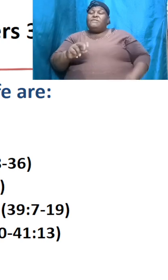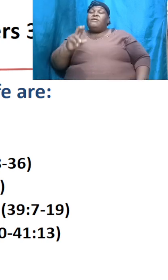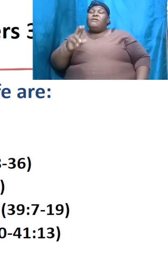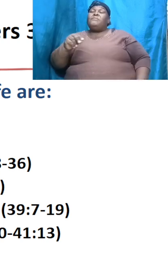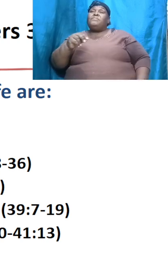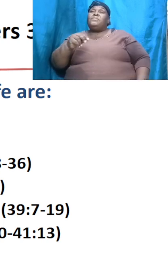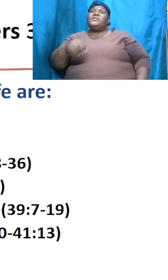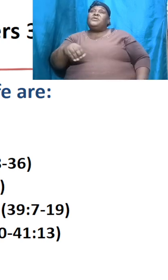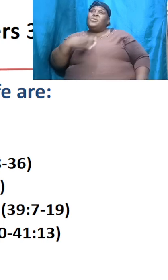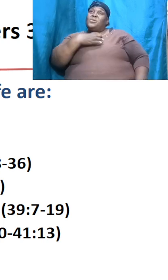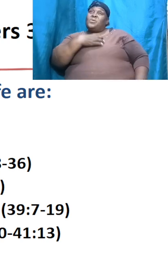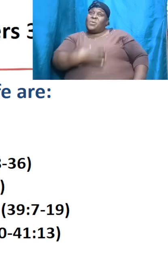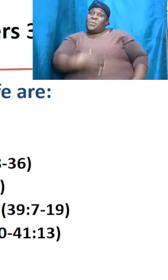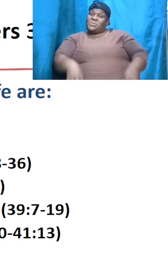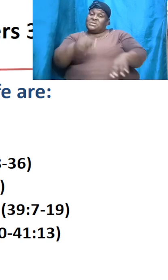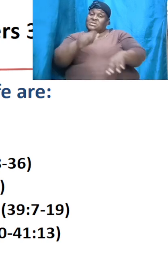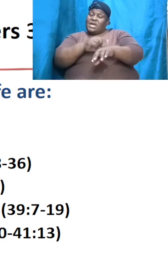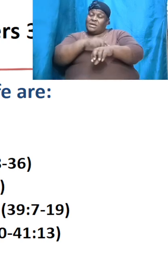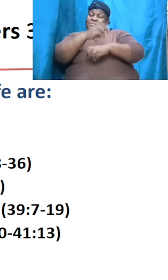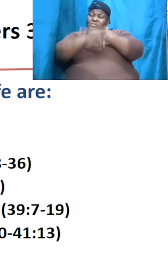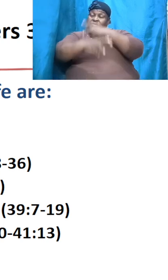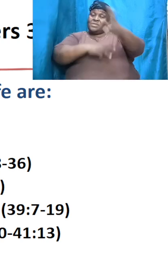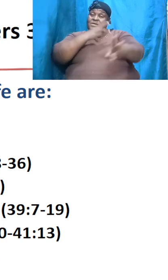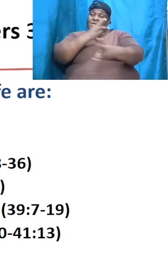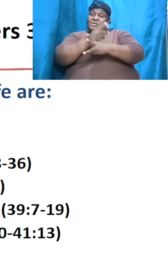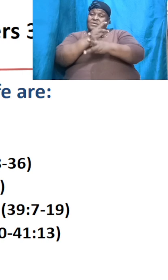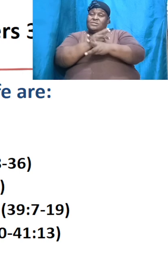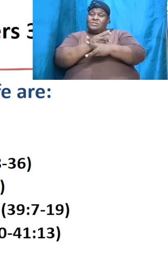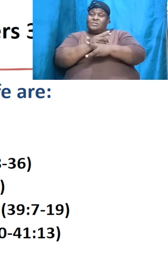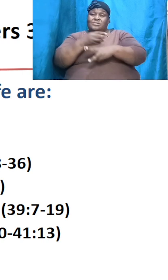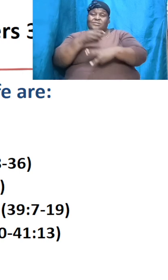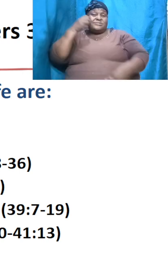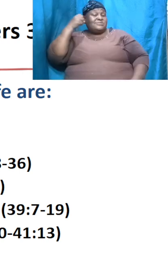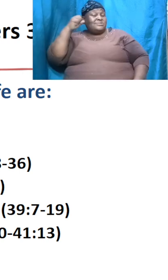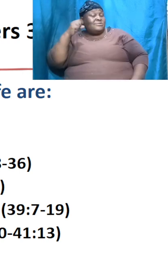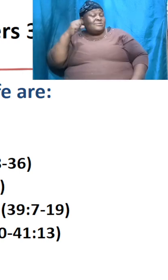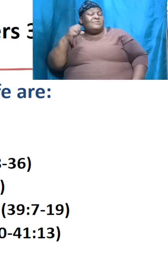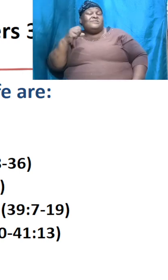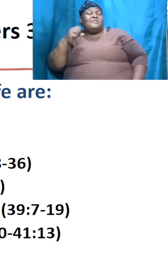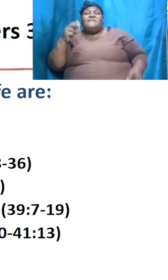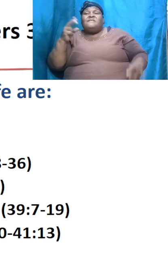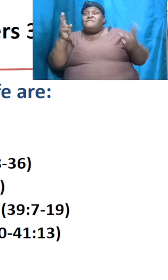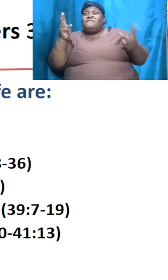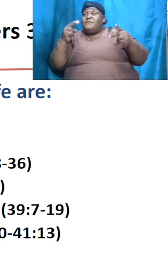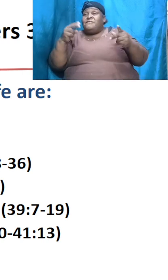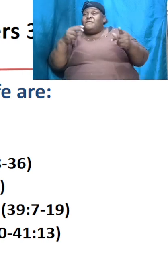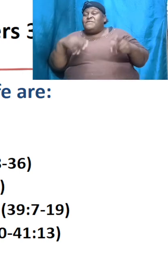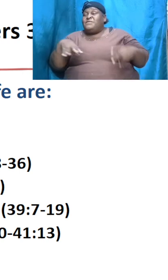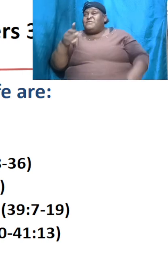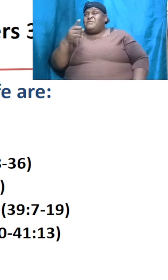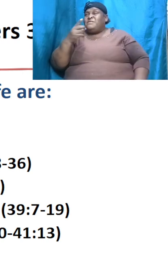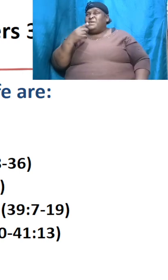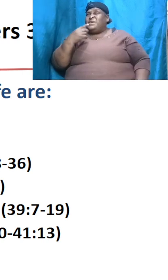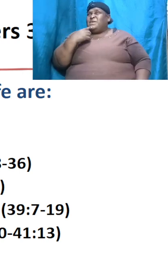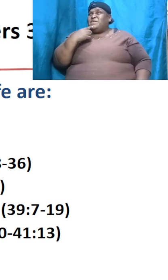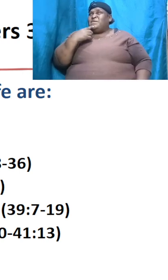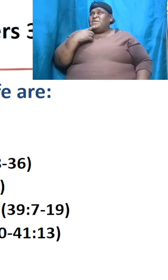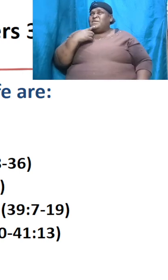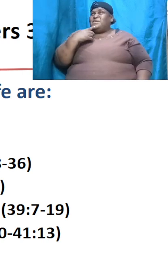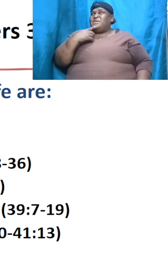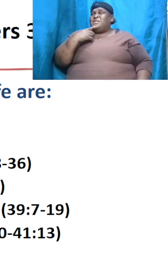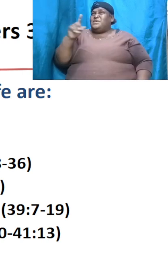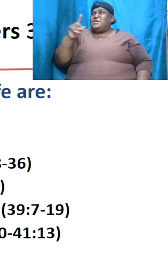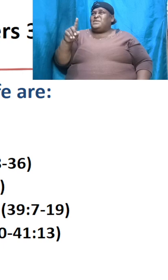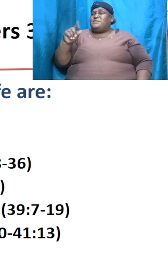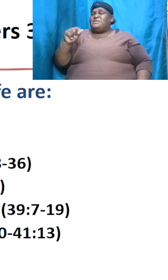across the entire world it sounds very familiar and so I want us to